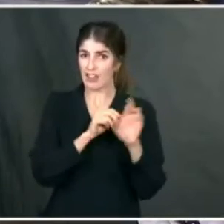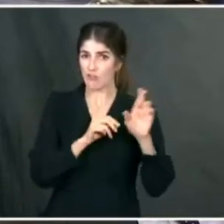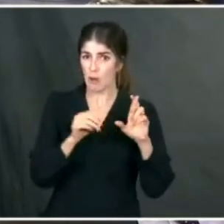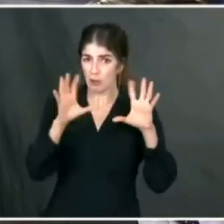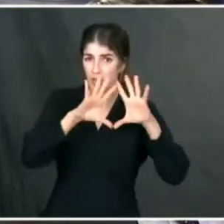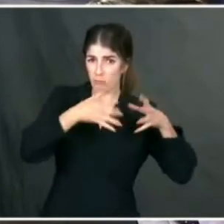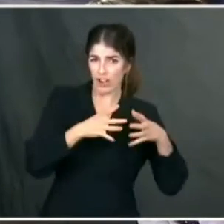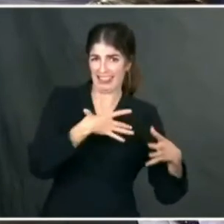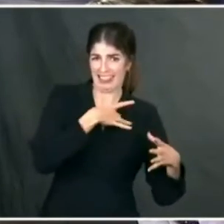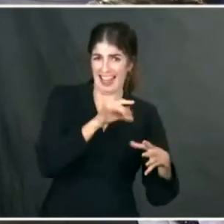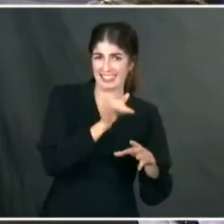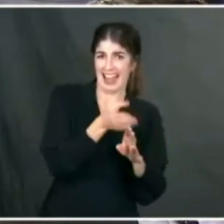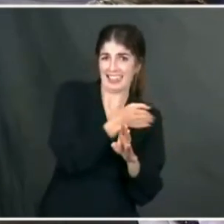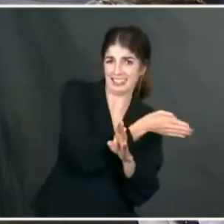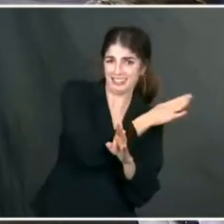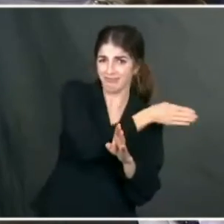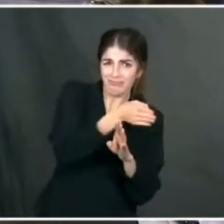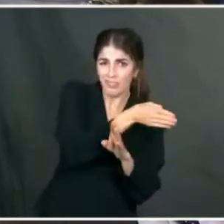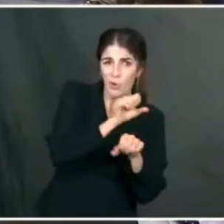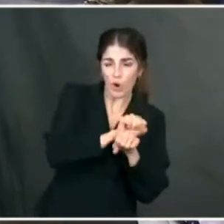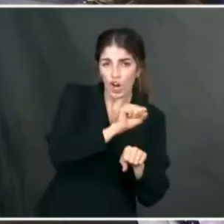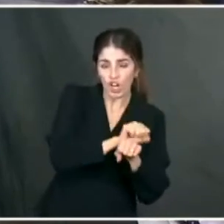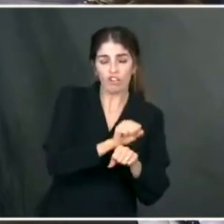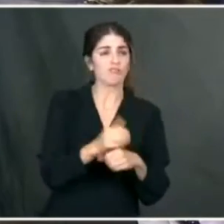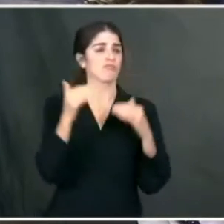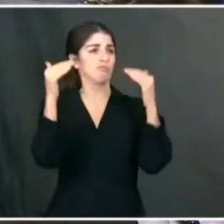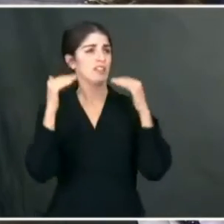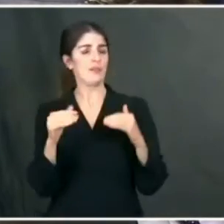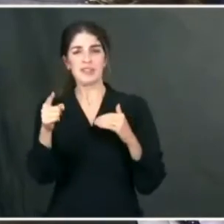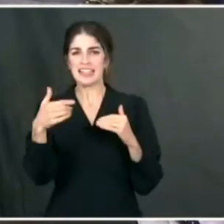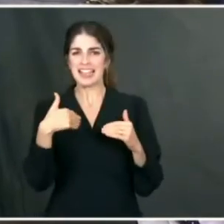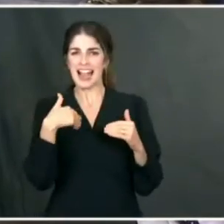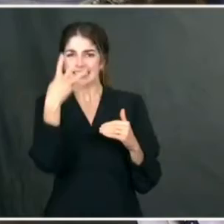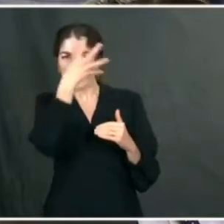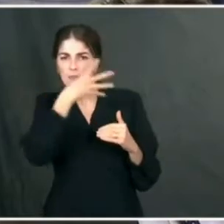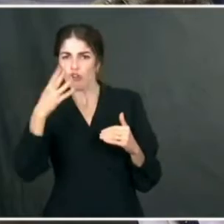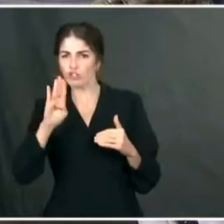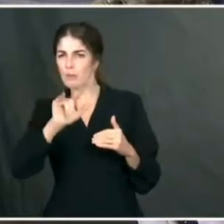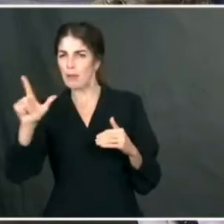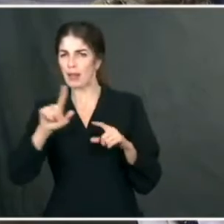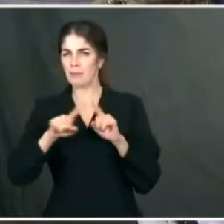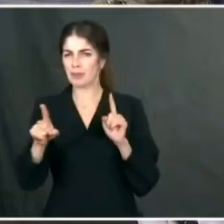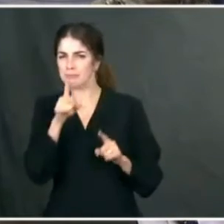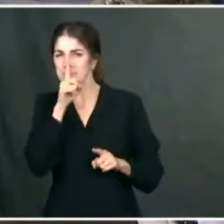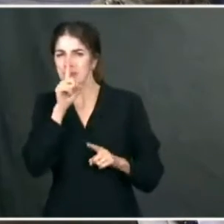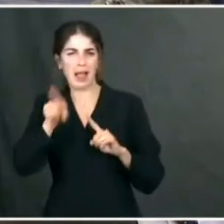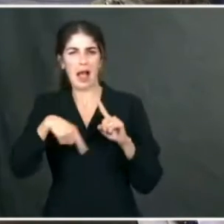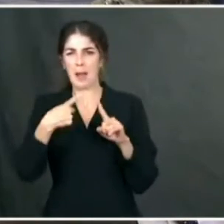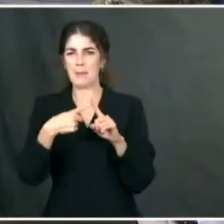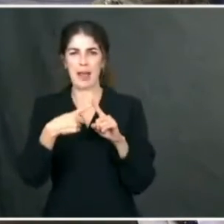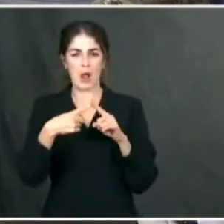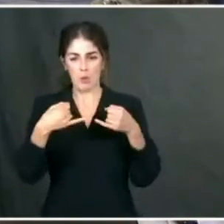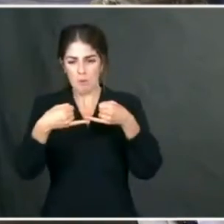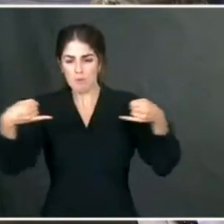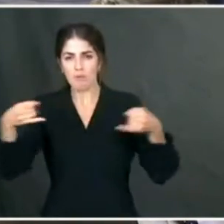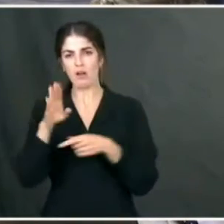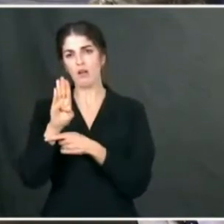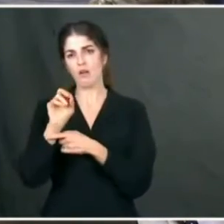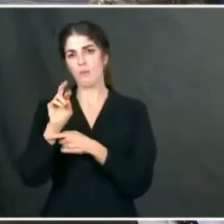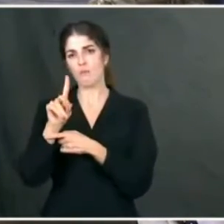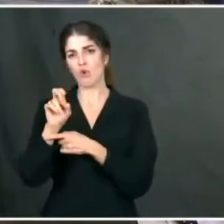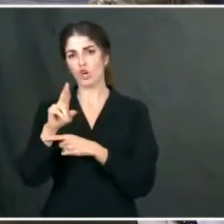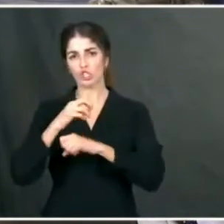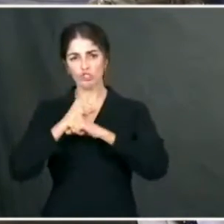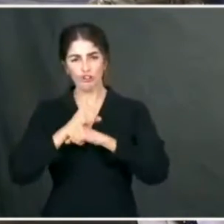You've put forth an immigration bill that has a path to citizenship but doesn't do much of a nod towards the border. And you've got a $1